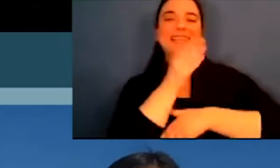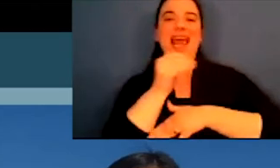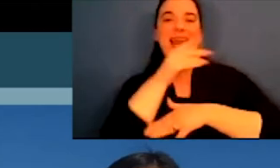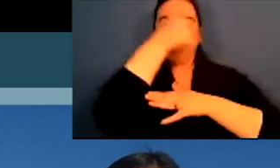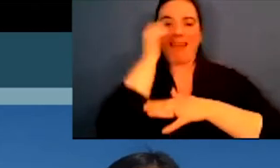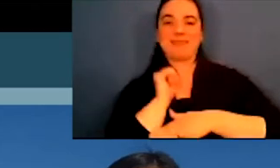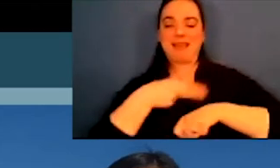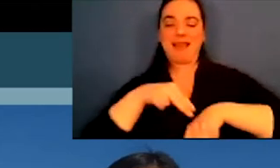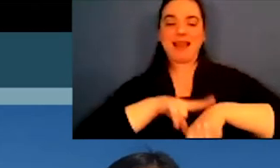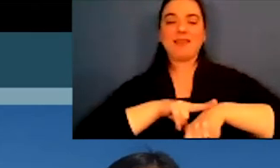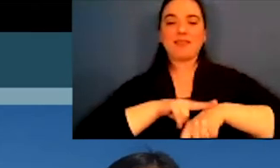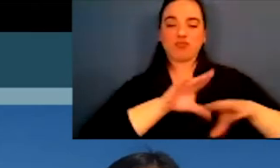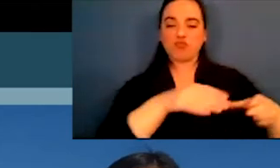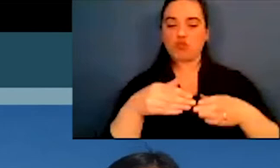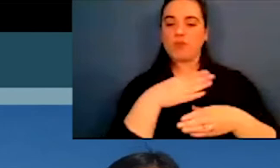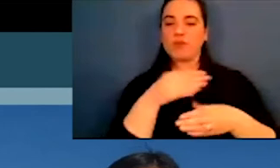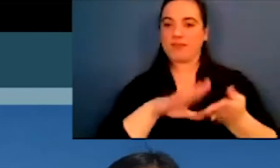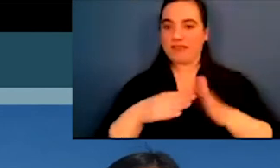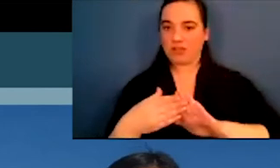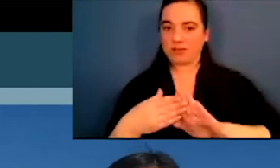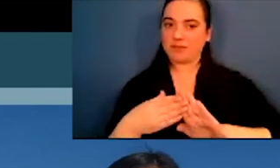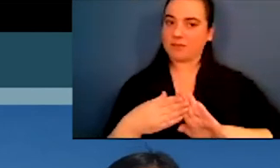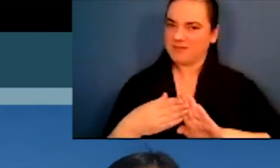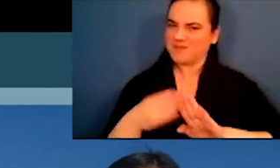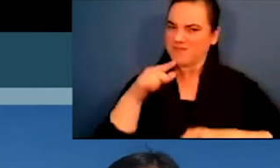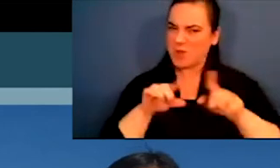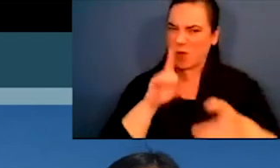American Indian and Alaskan native tribes and villages.